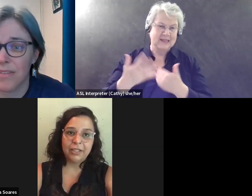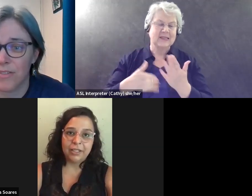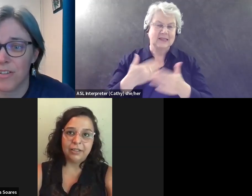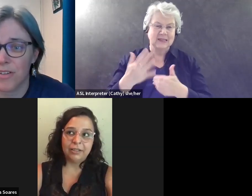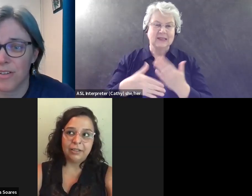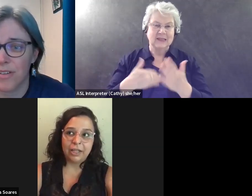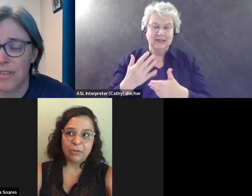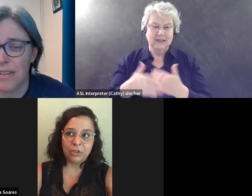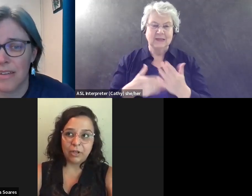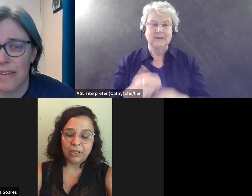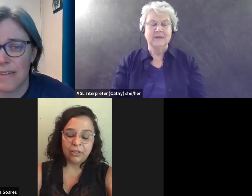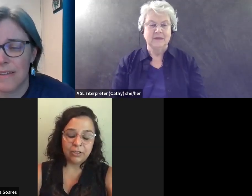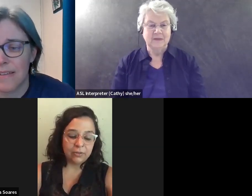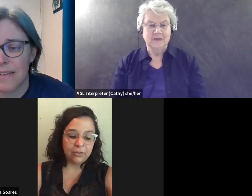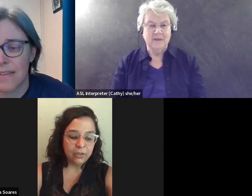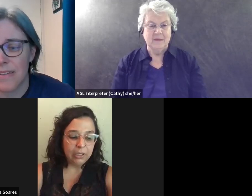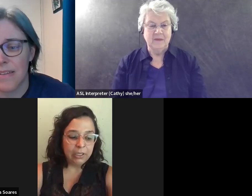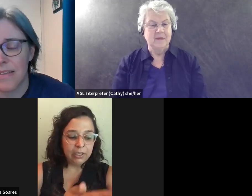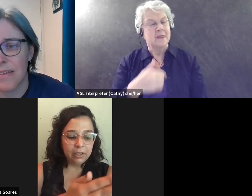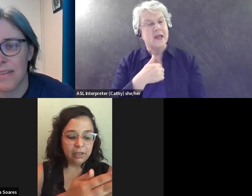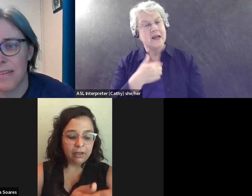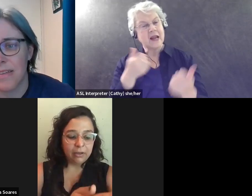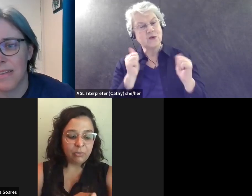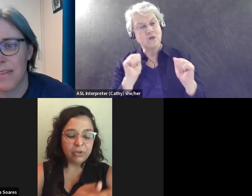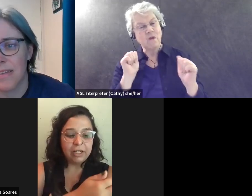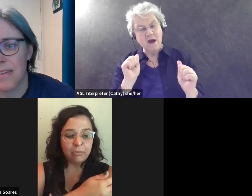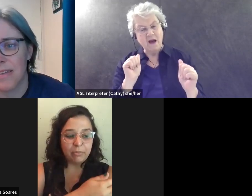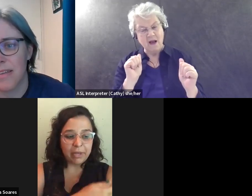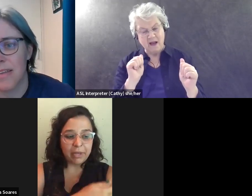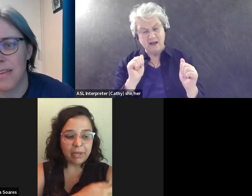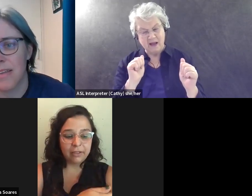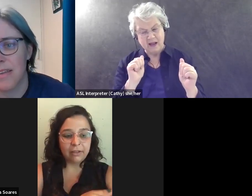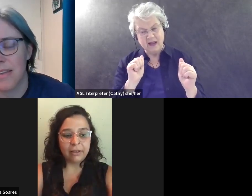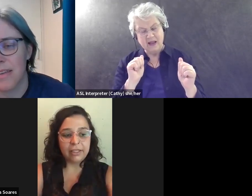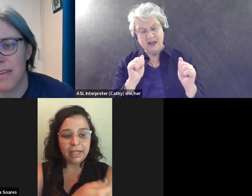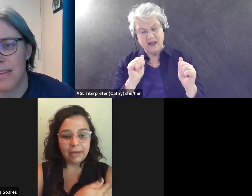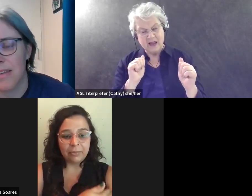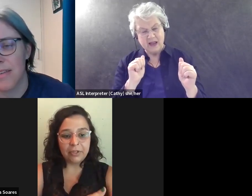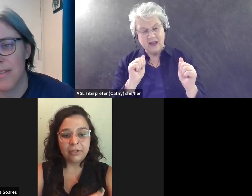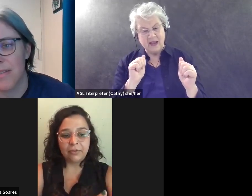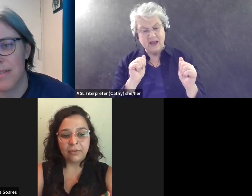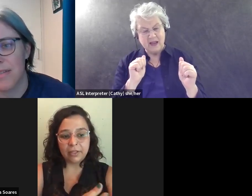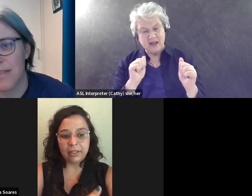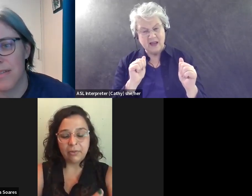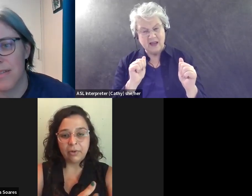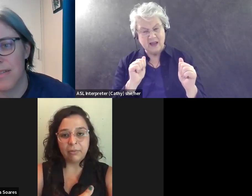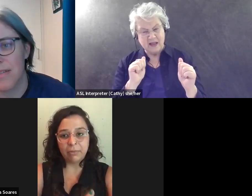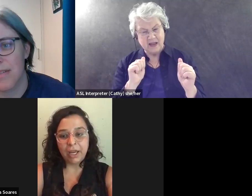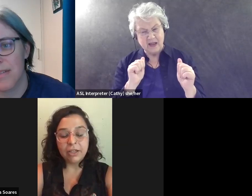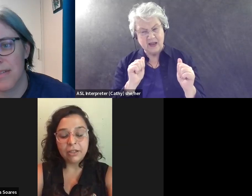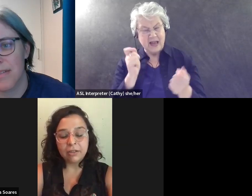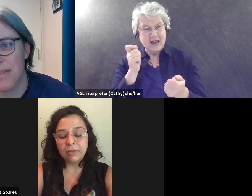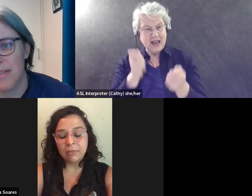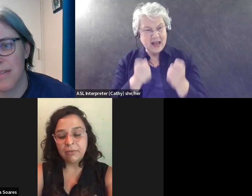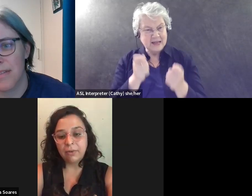And, and I'm trying to, uh, bring back, uh, adapt things that were